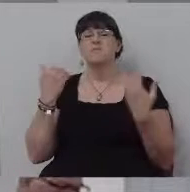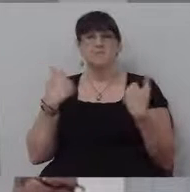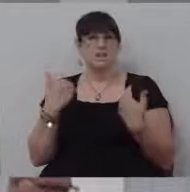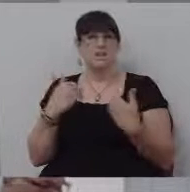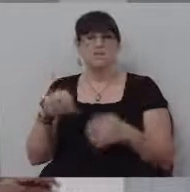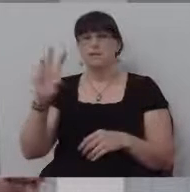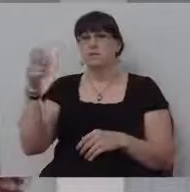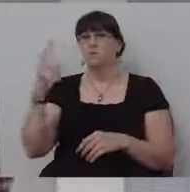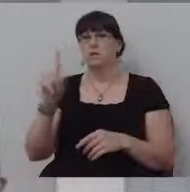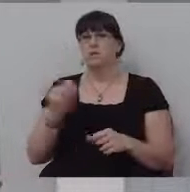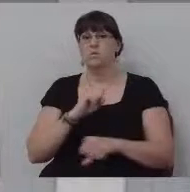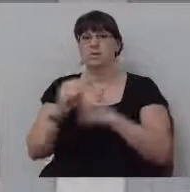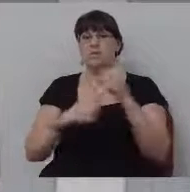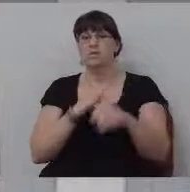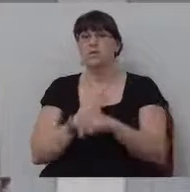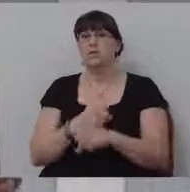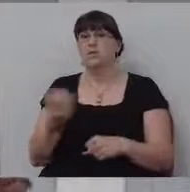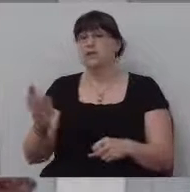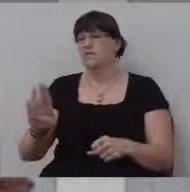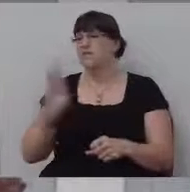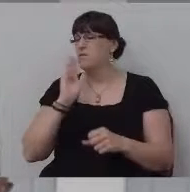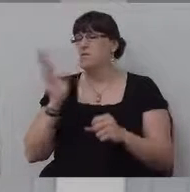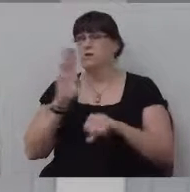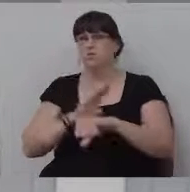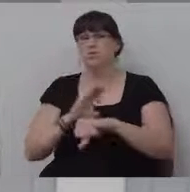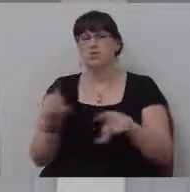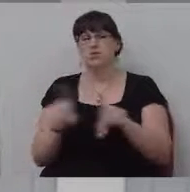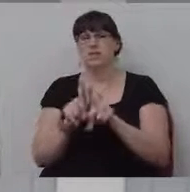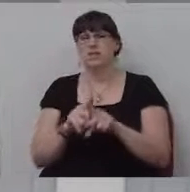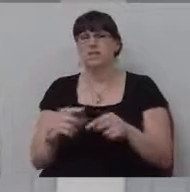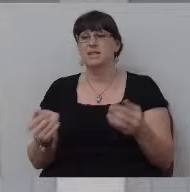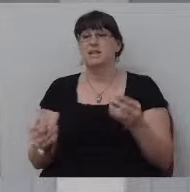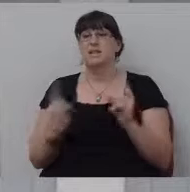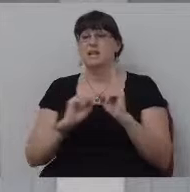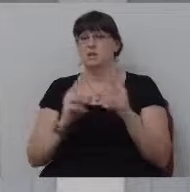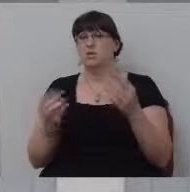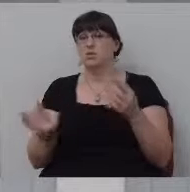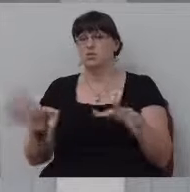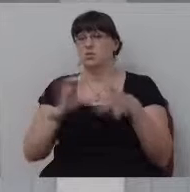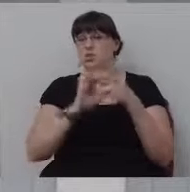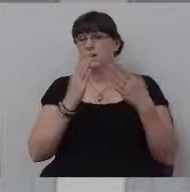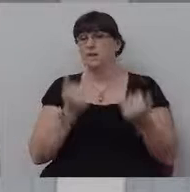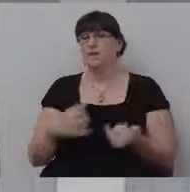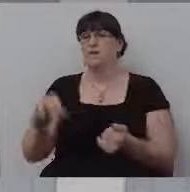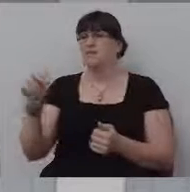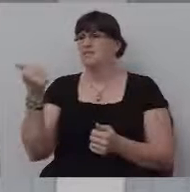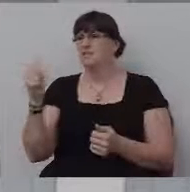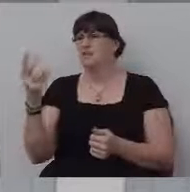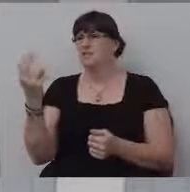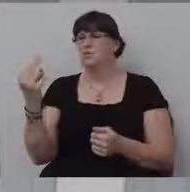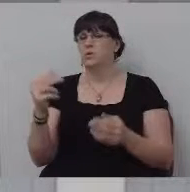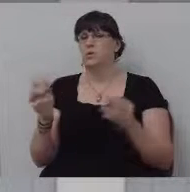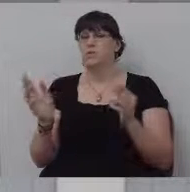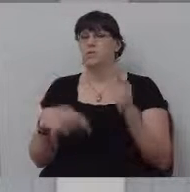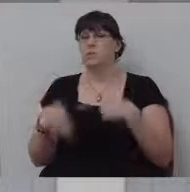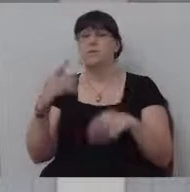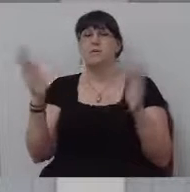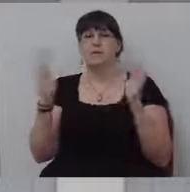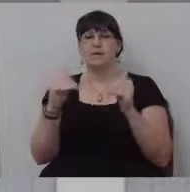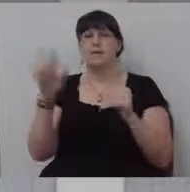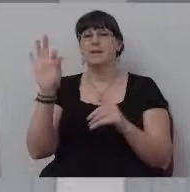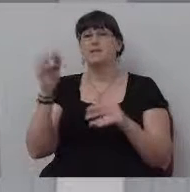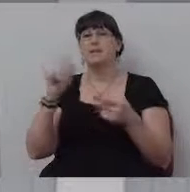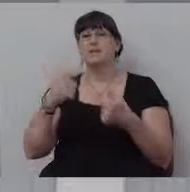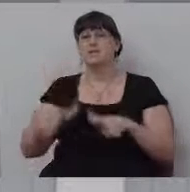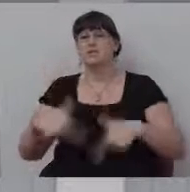to church like this my entire life. And I'm going to this little church. It's 10 people meeting in the pastor, 10 or 12 people meeting in the pastor's living room. And